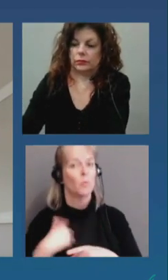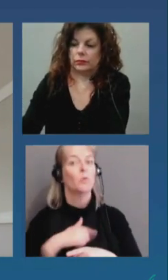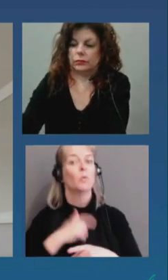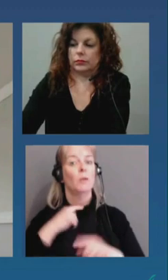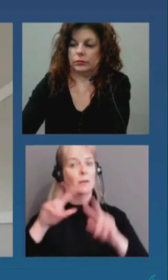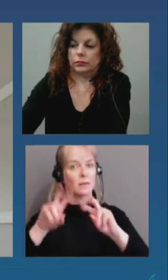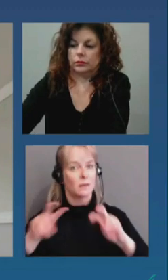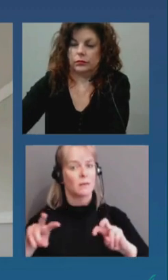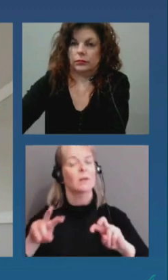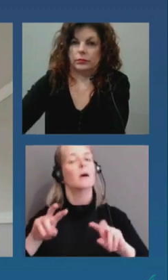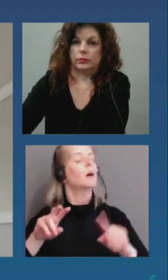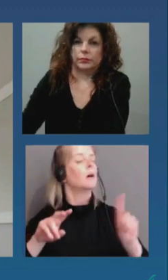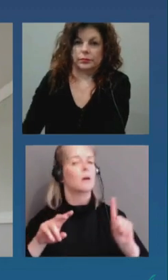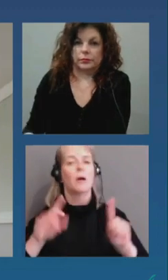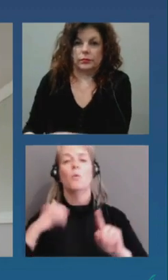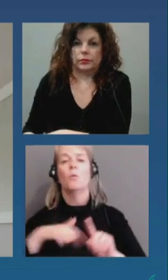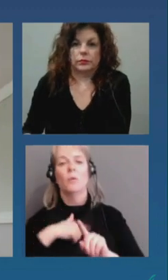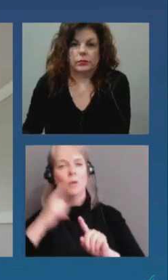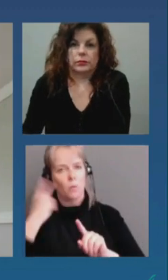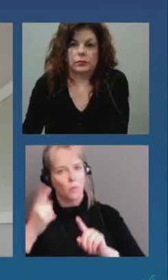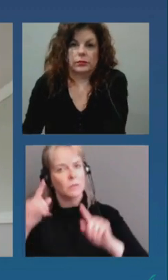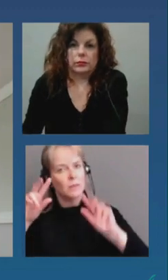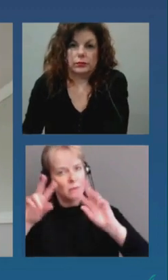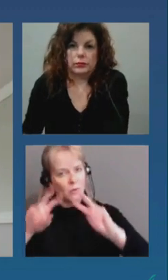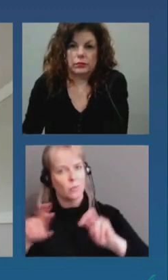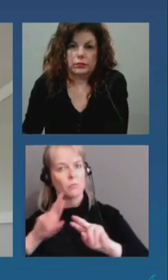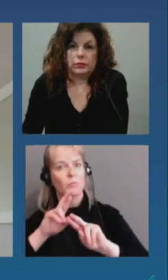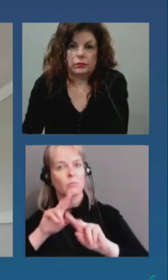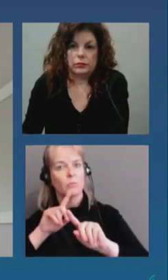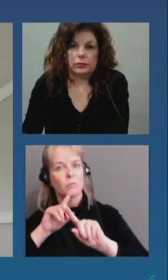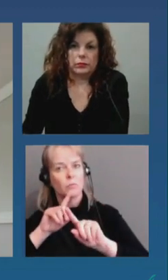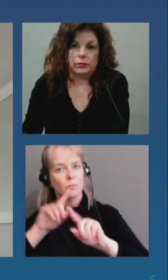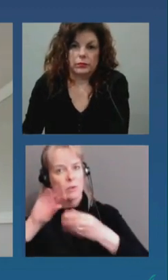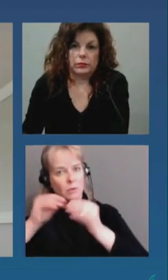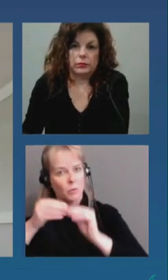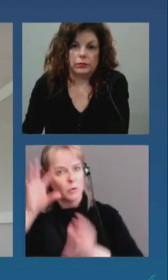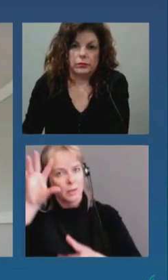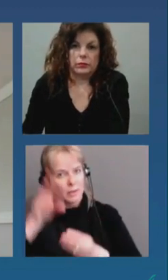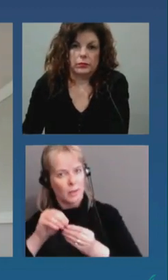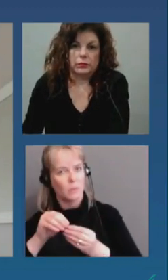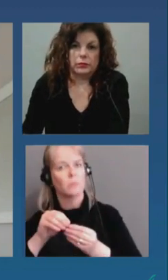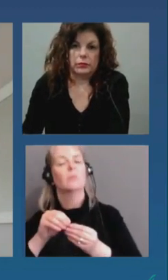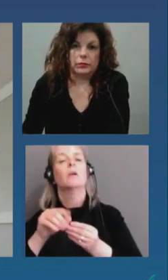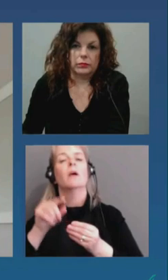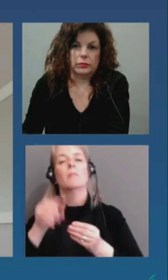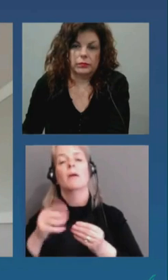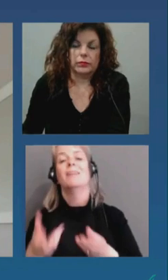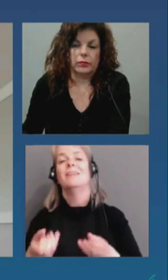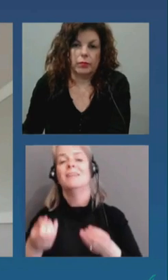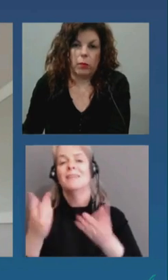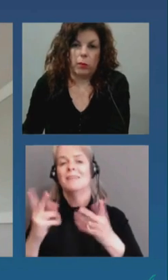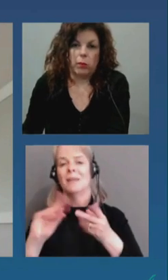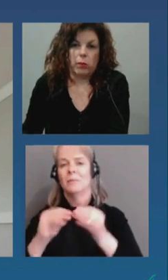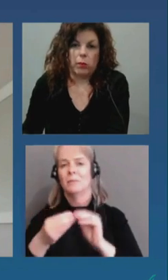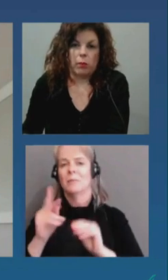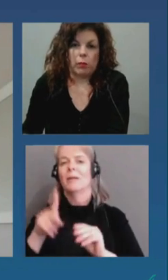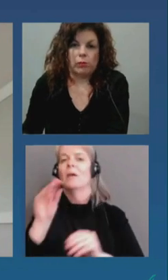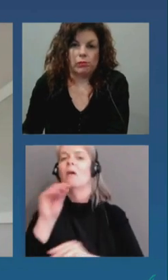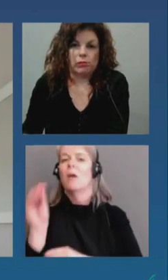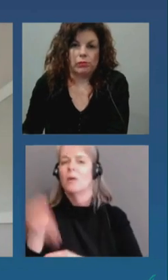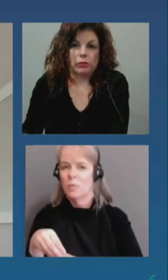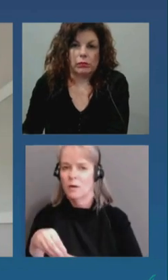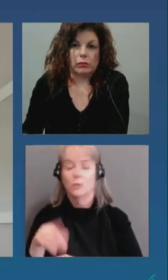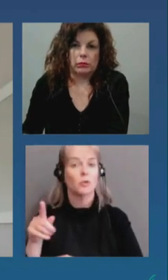who are residents of Ottawa. So that trend won't be disturbed by any other patients we take in from Gatineau